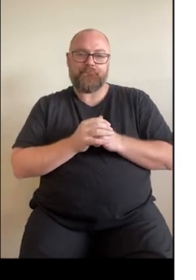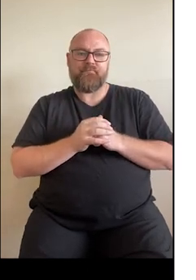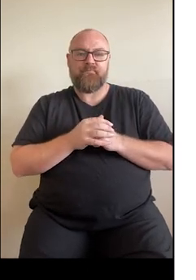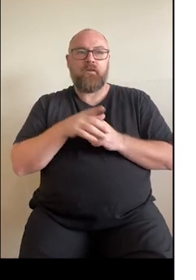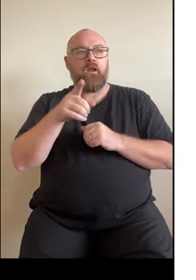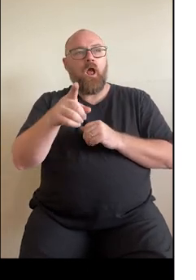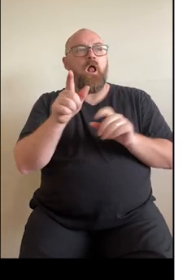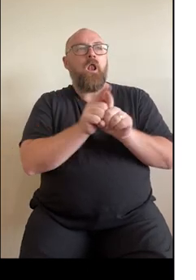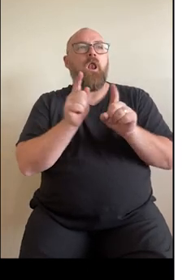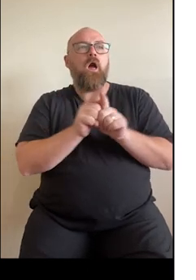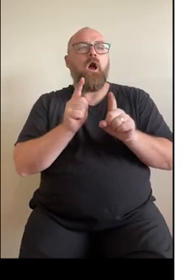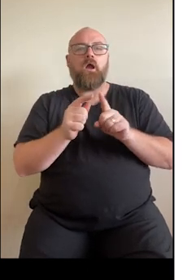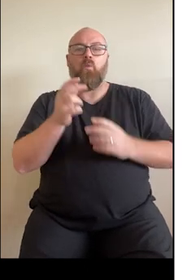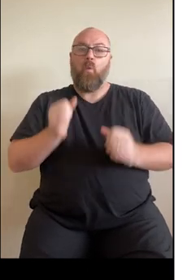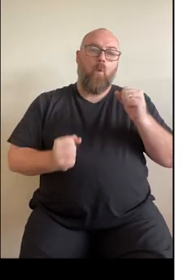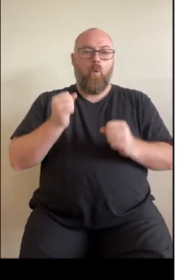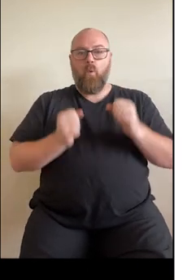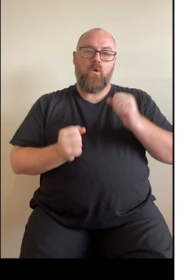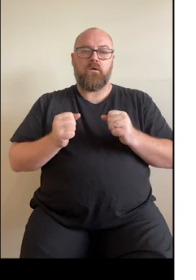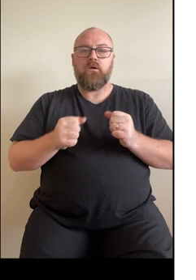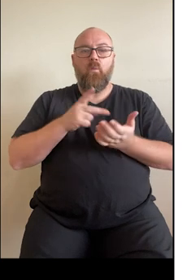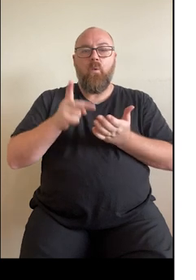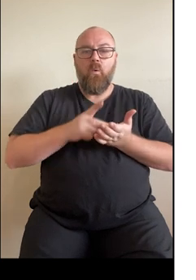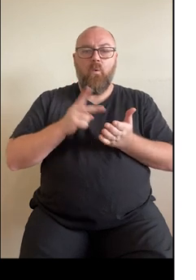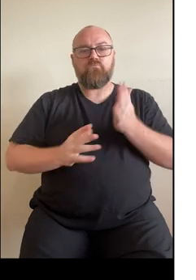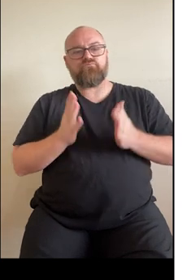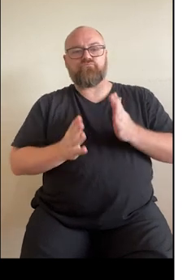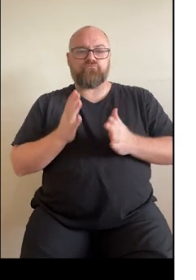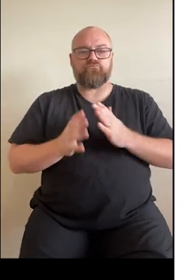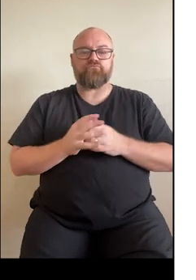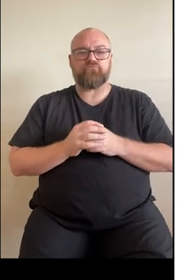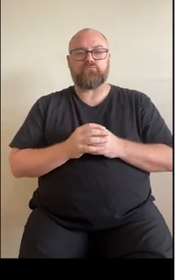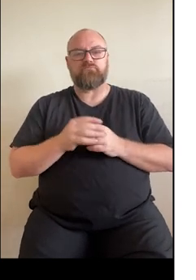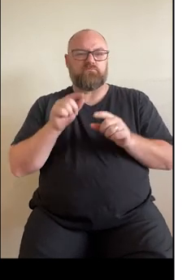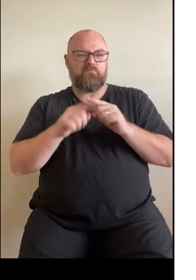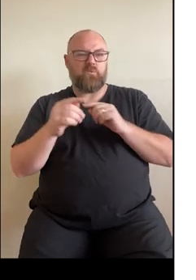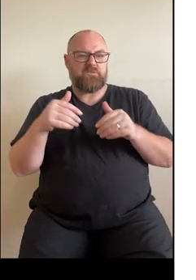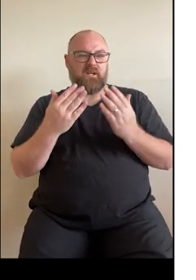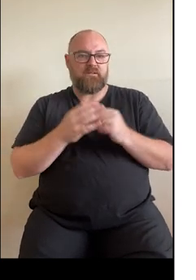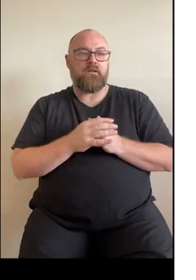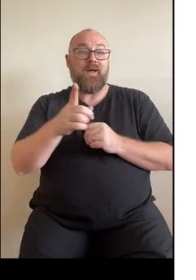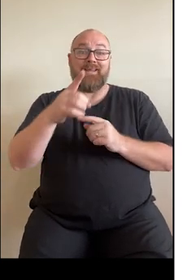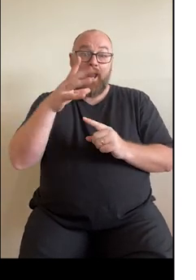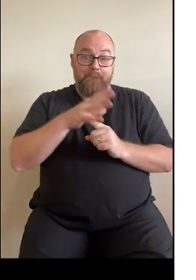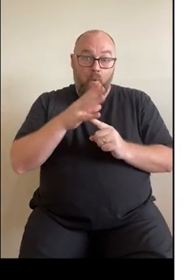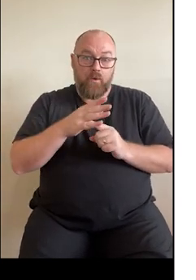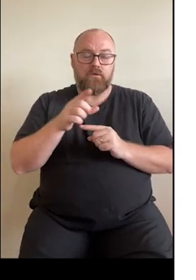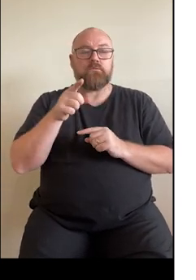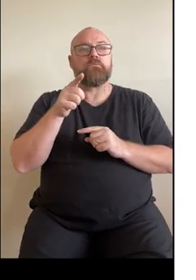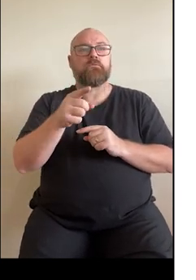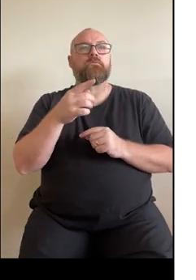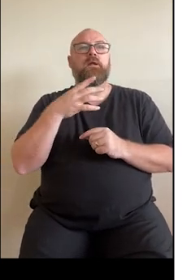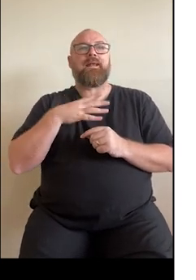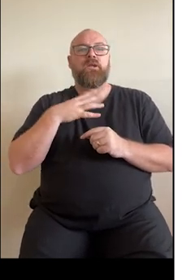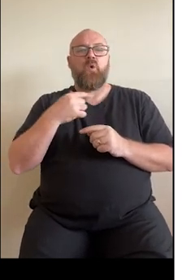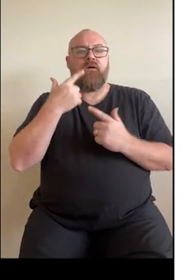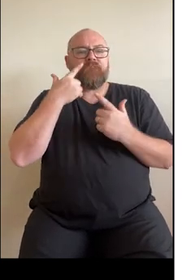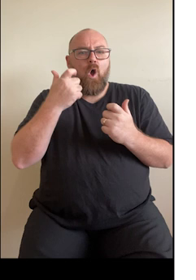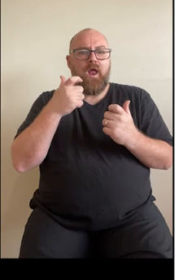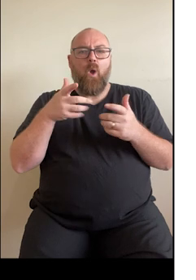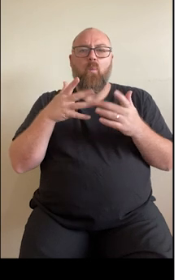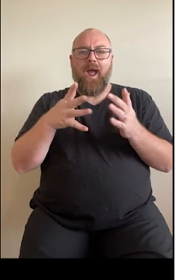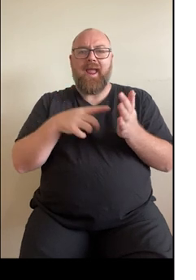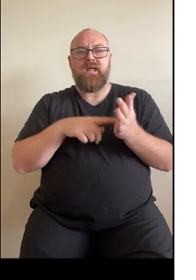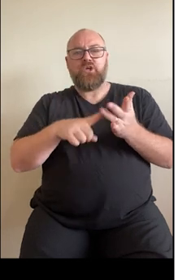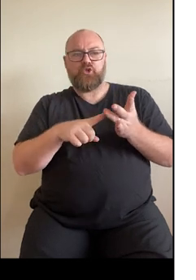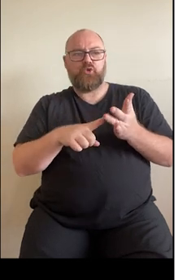can include things such as brisk walking on most days of the week. The most important goal is to find a way to move